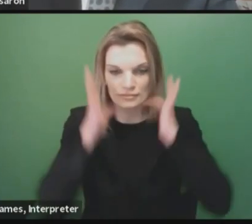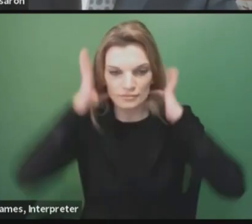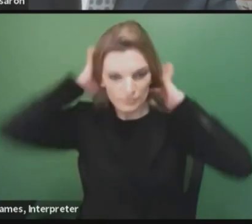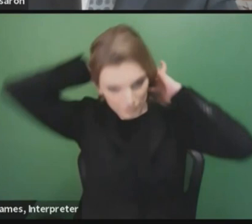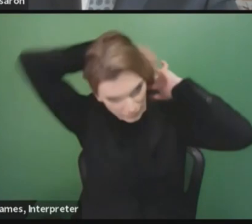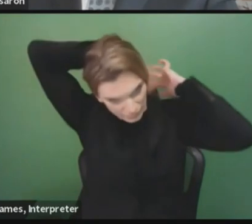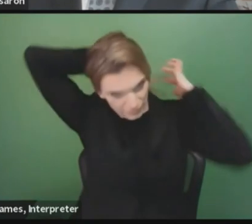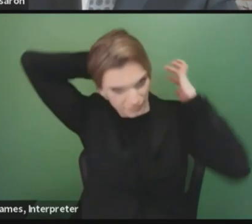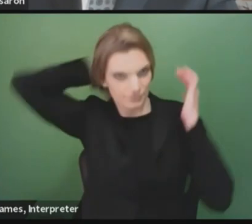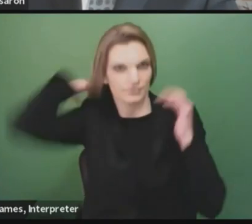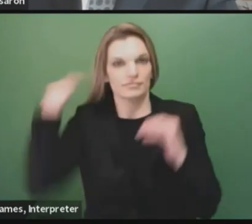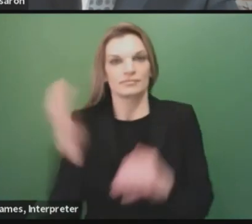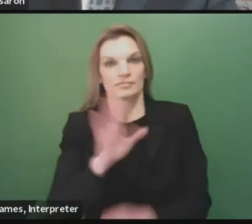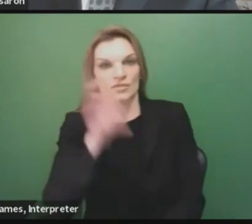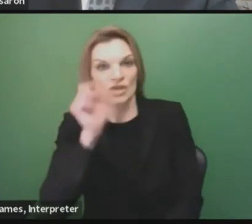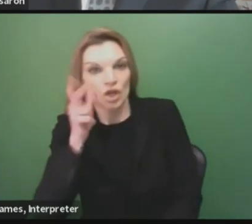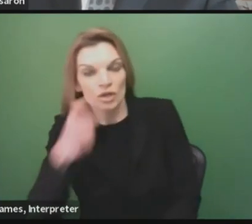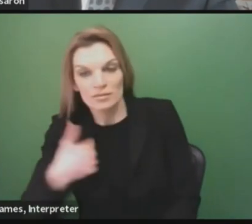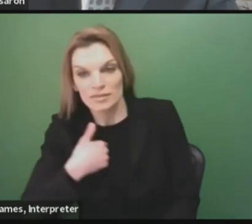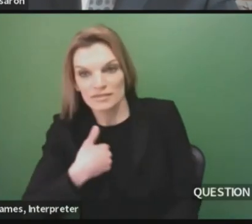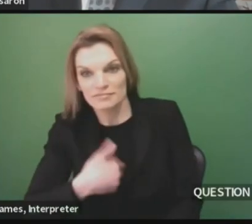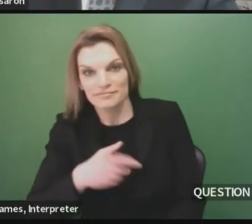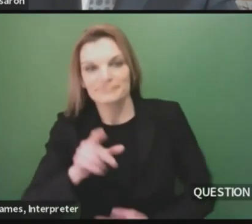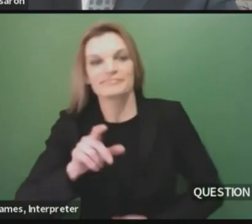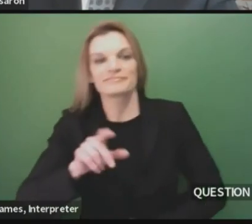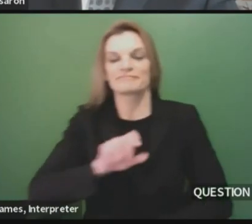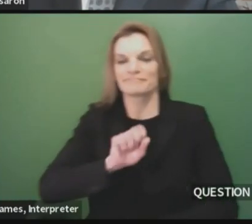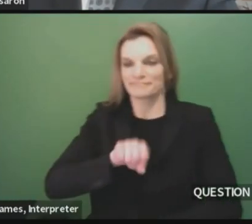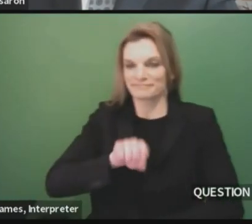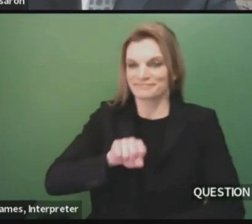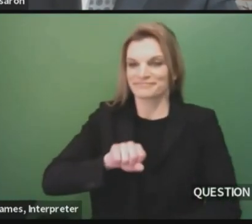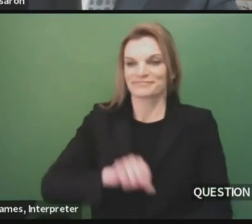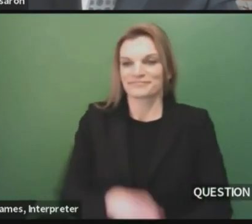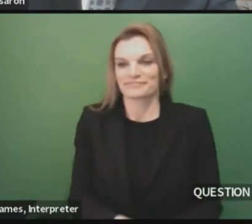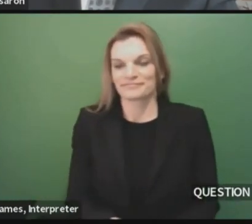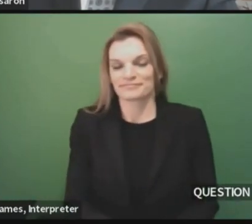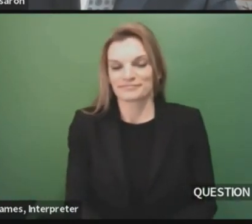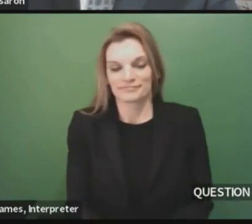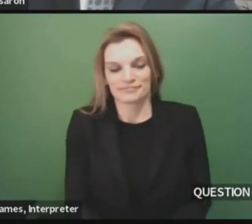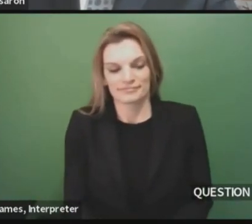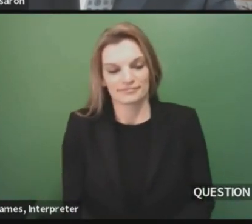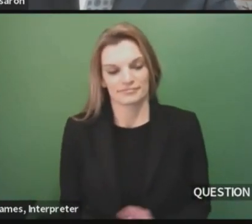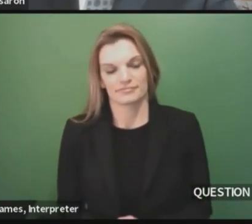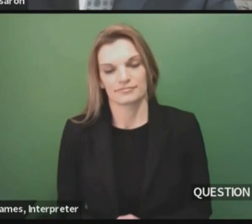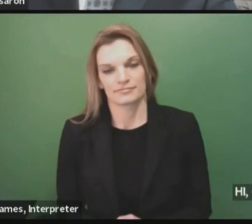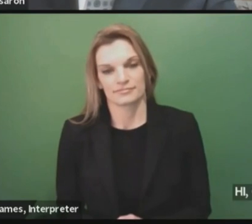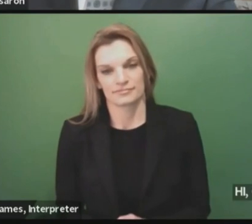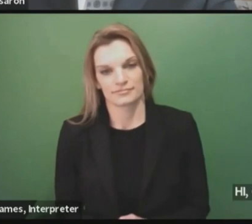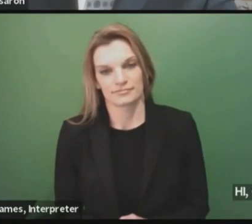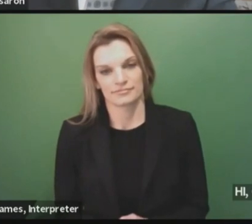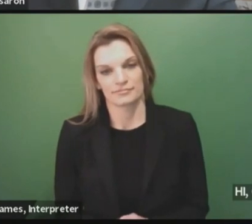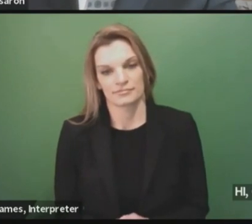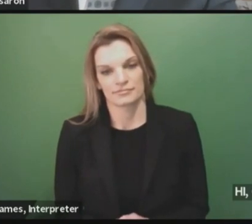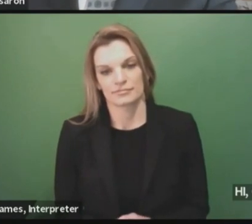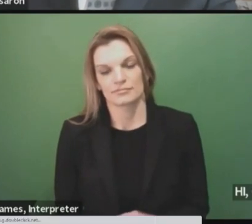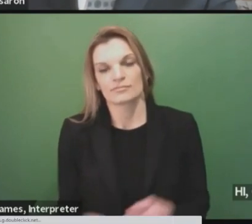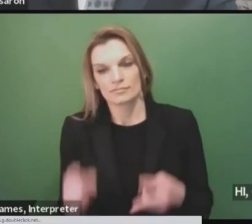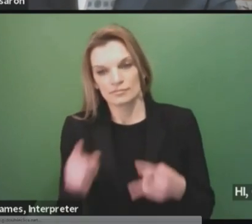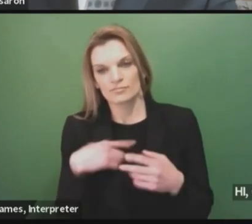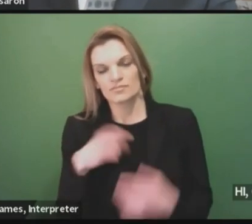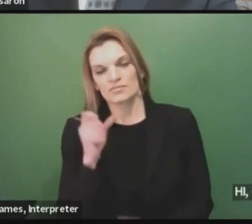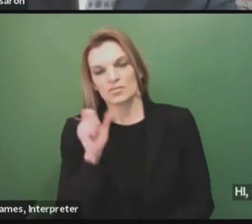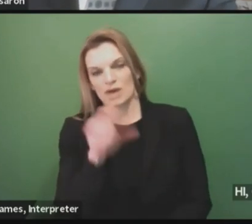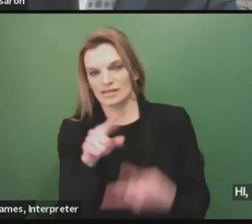Hi, Governor. Can you hear me all right? Yes. Okay, great. Sort of a two-part question here. First, on the vaccines topic,